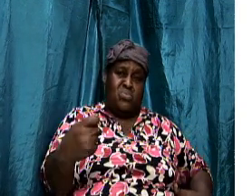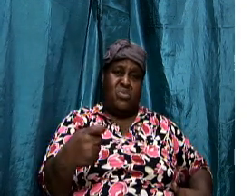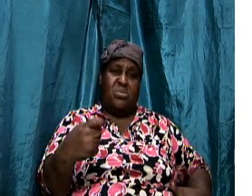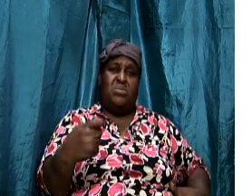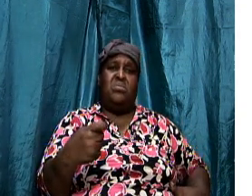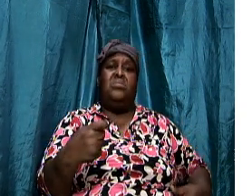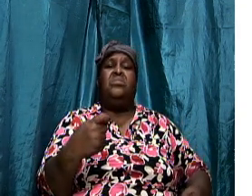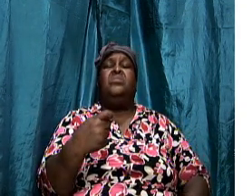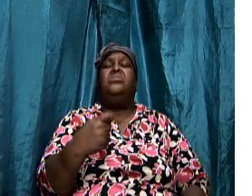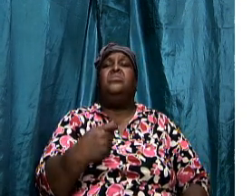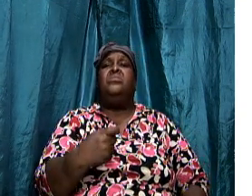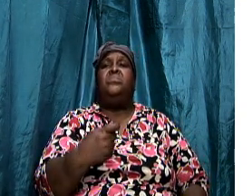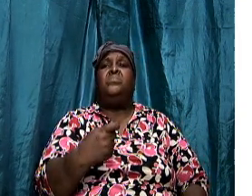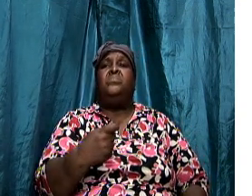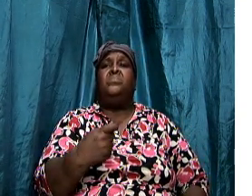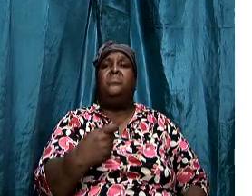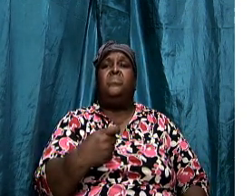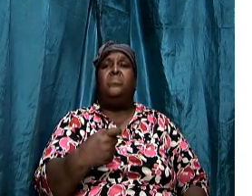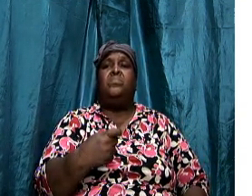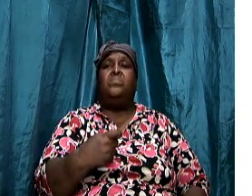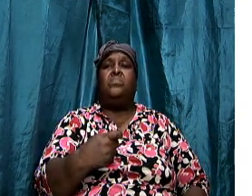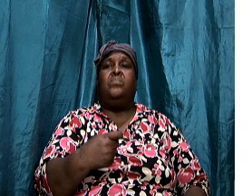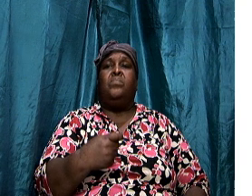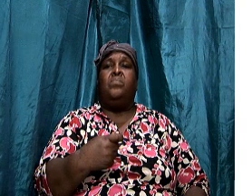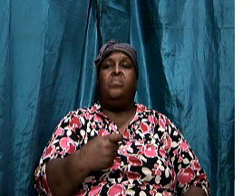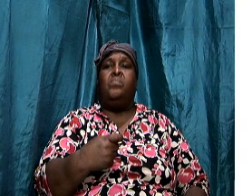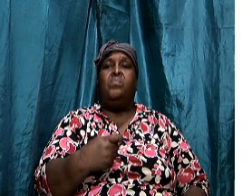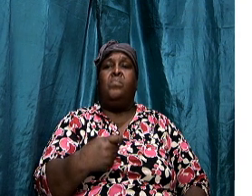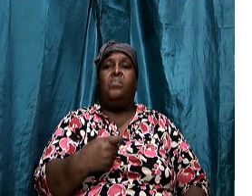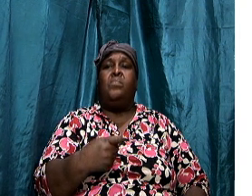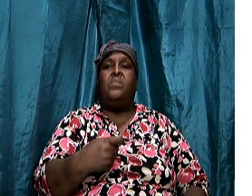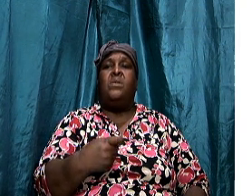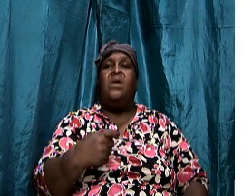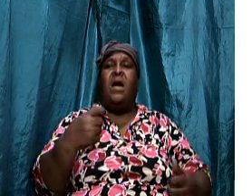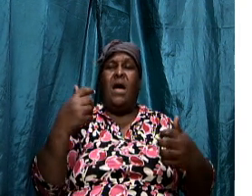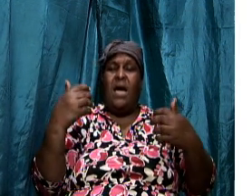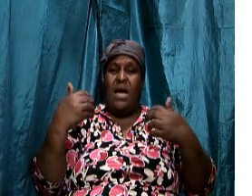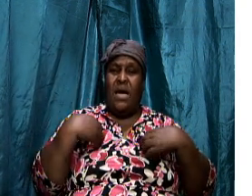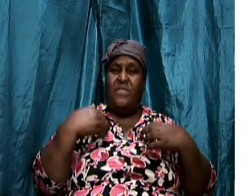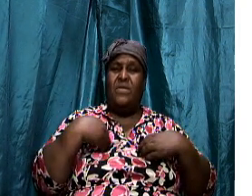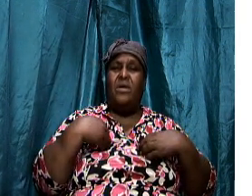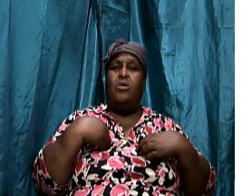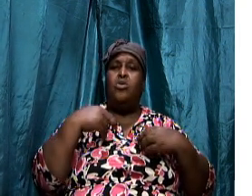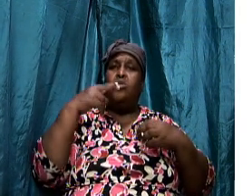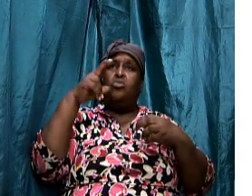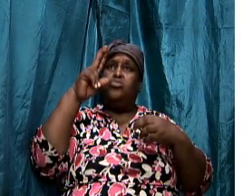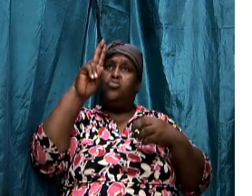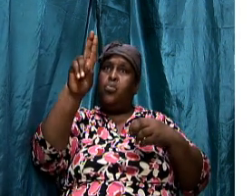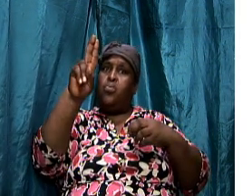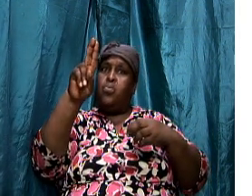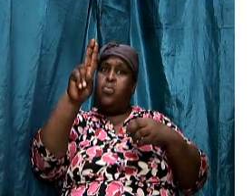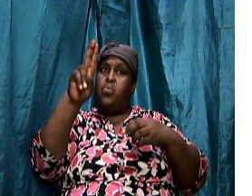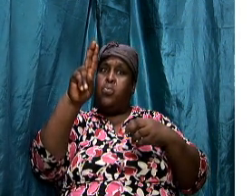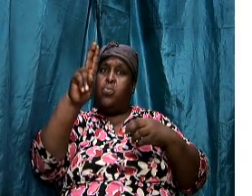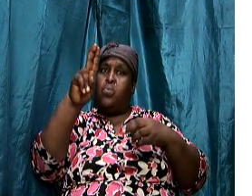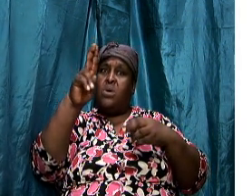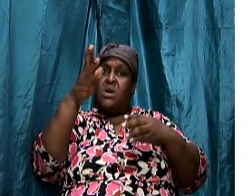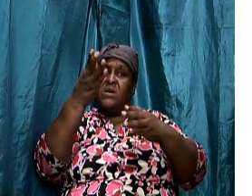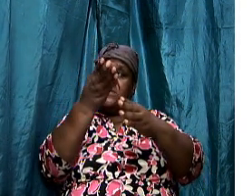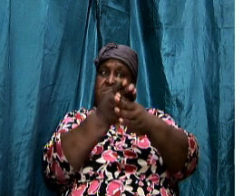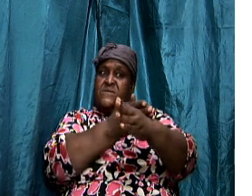sword had both sides of it